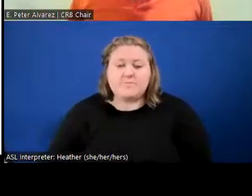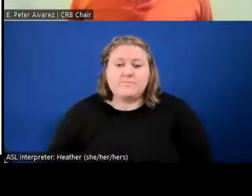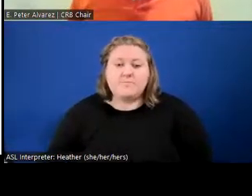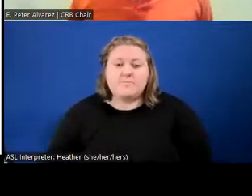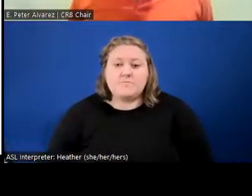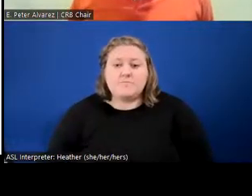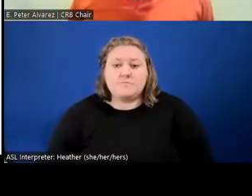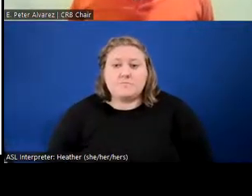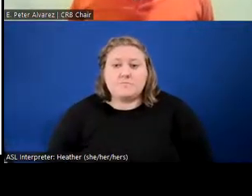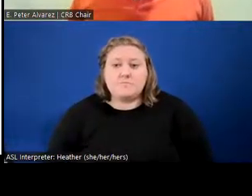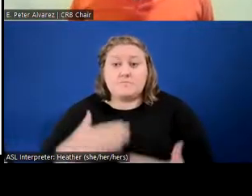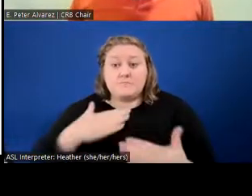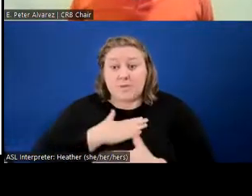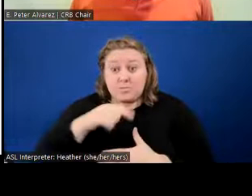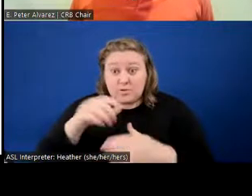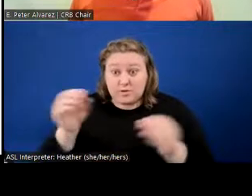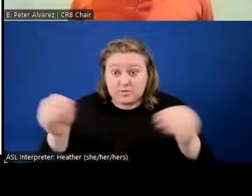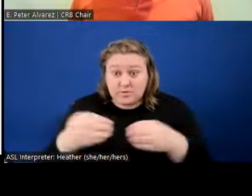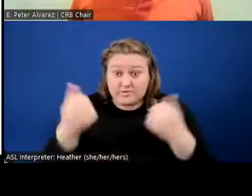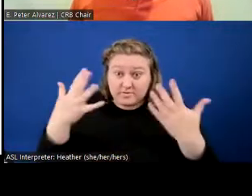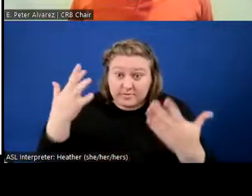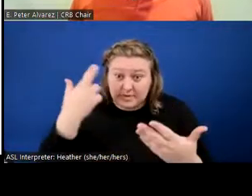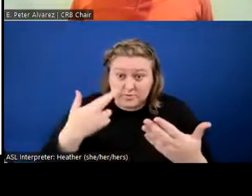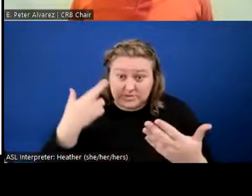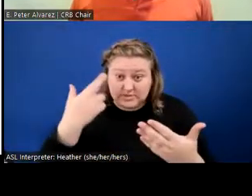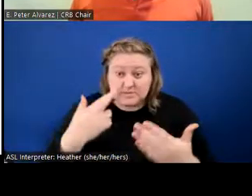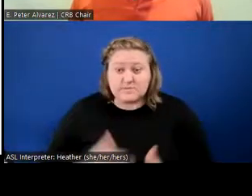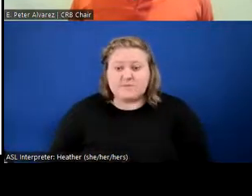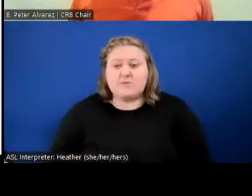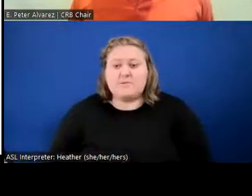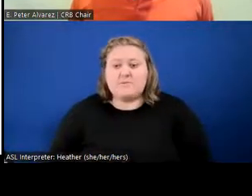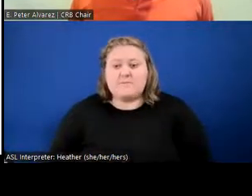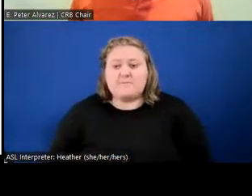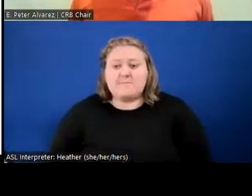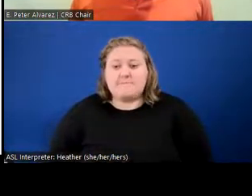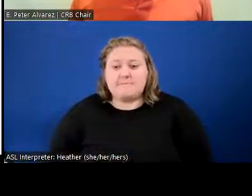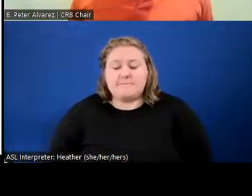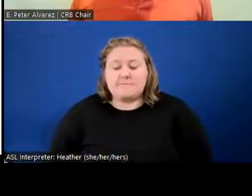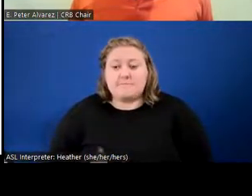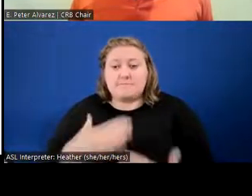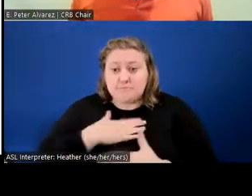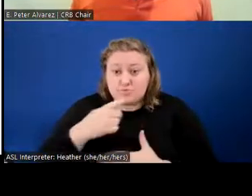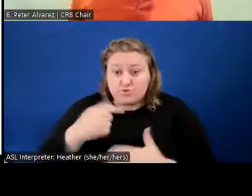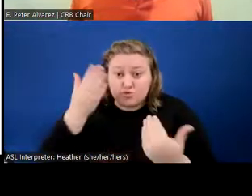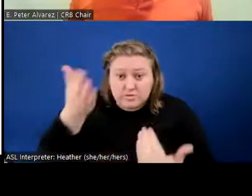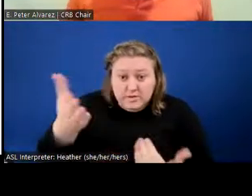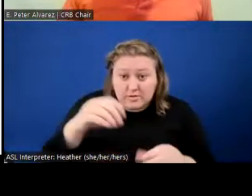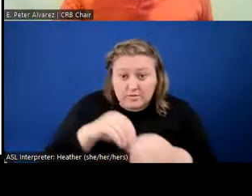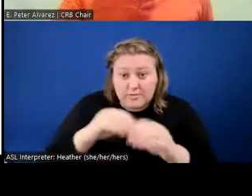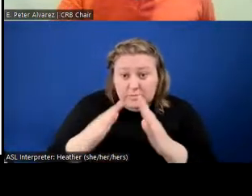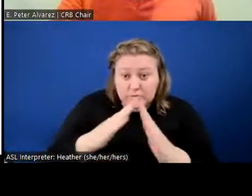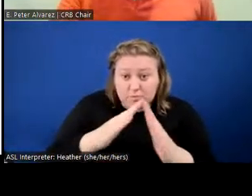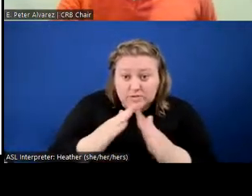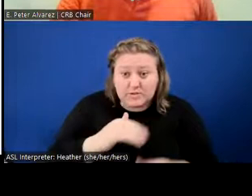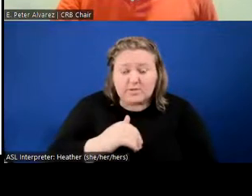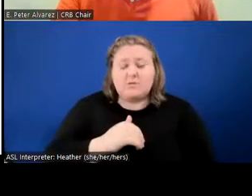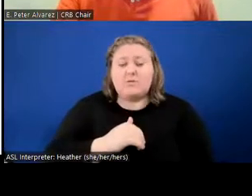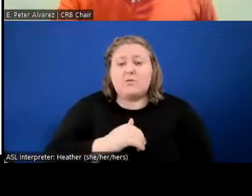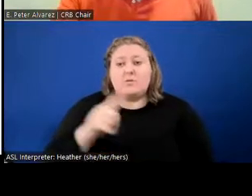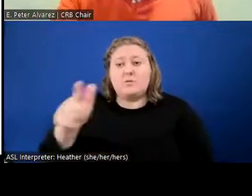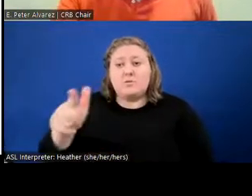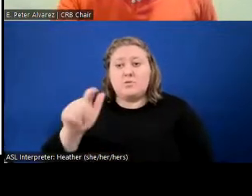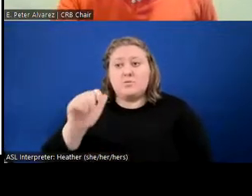this office for many reasons. I appreciate that you're in the community. I appreciate that you all have created a space where